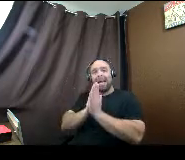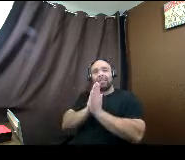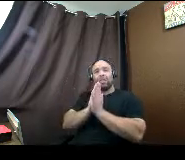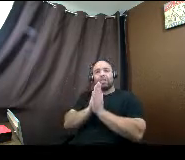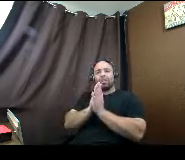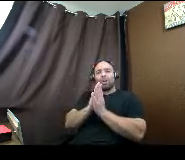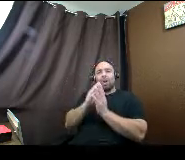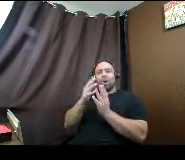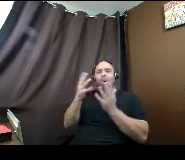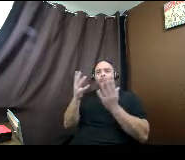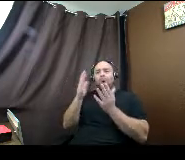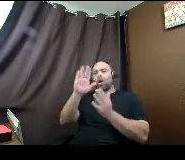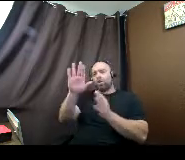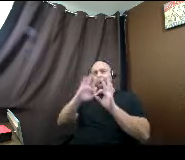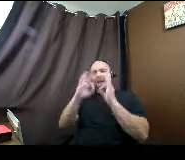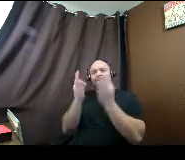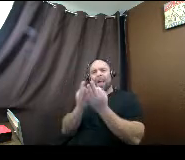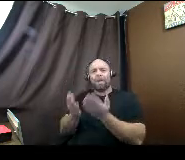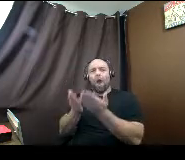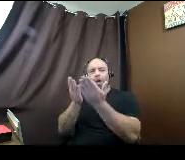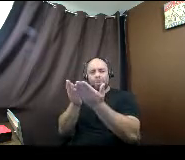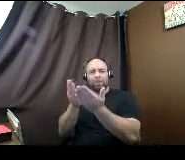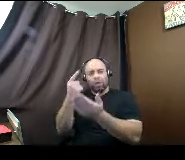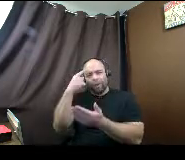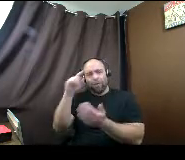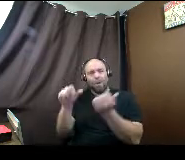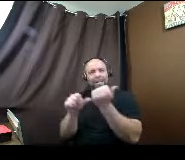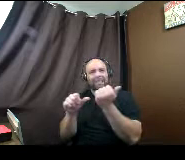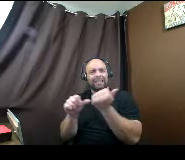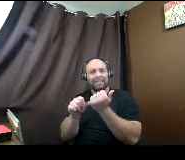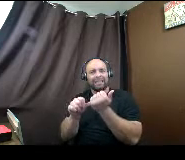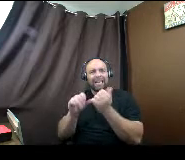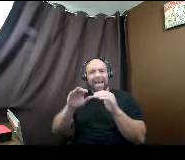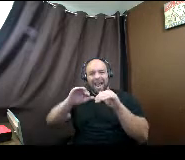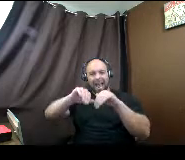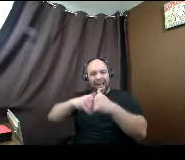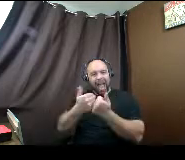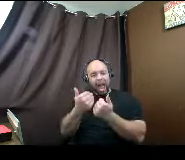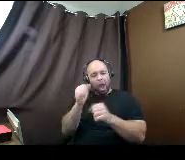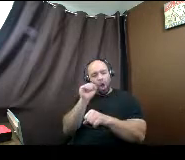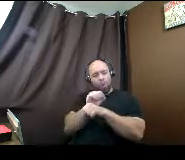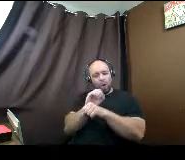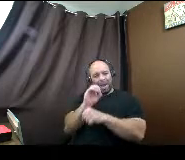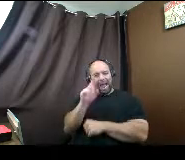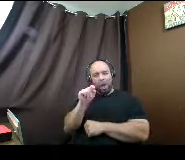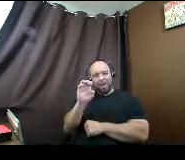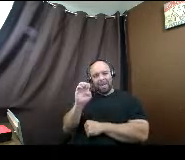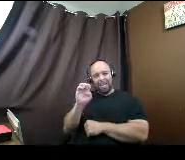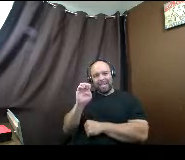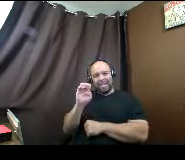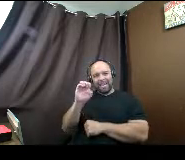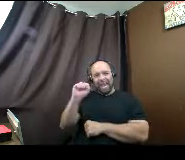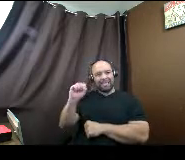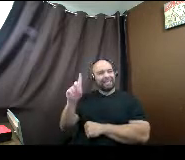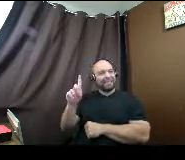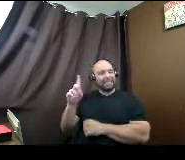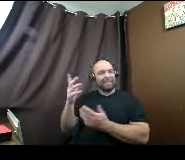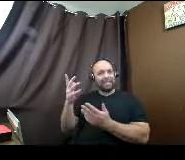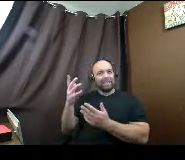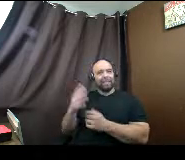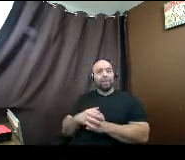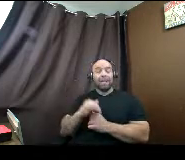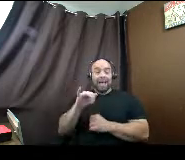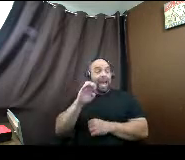work out how much aid you may receive. How do you work out your EFC? Your EFC is something that you'll get.